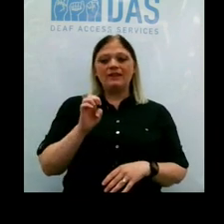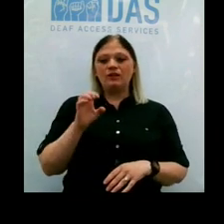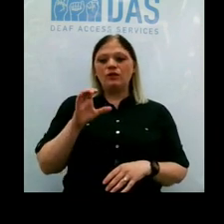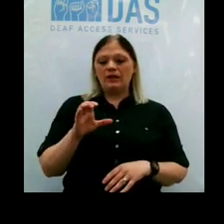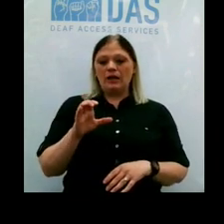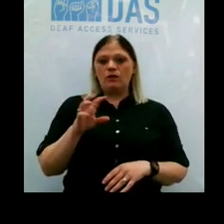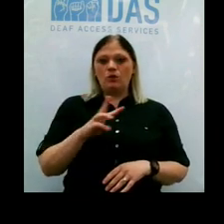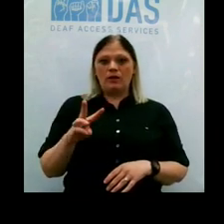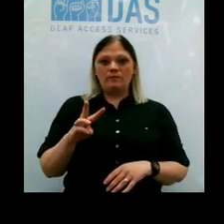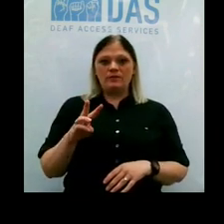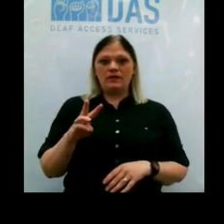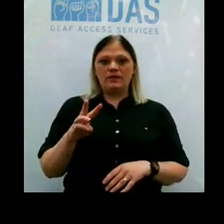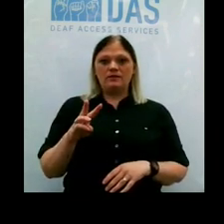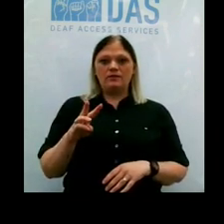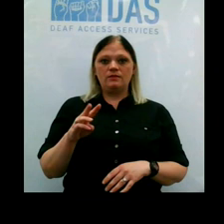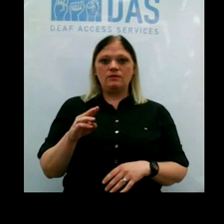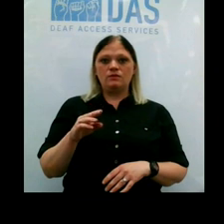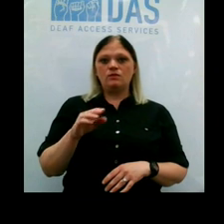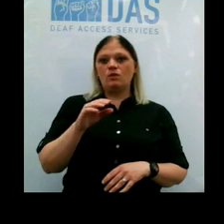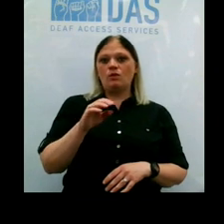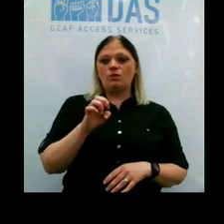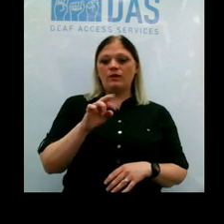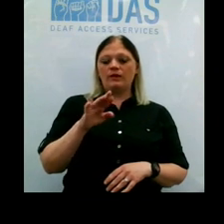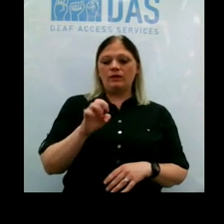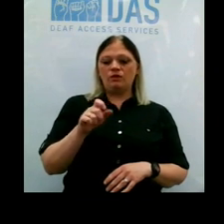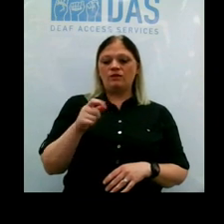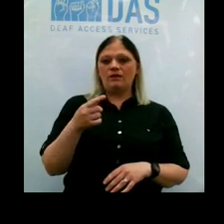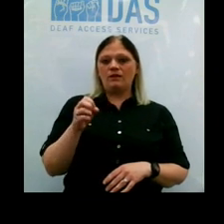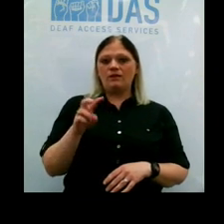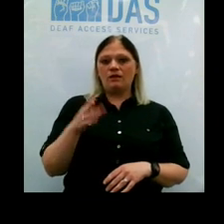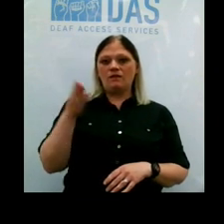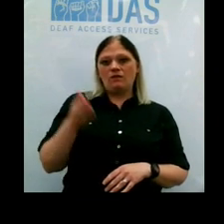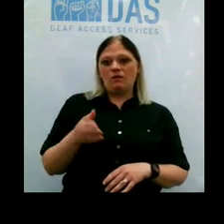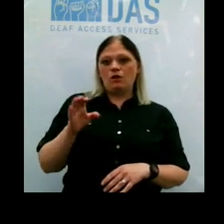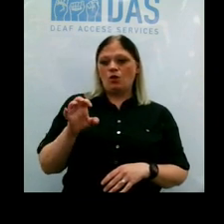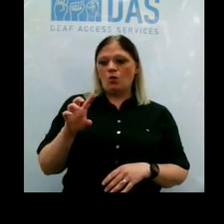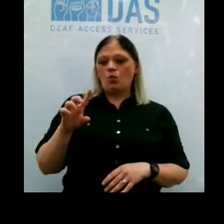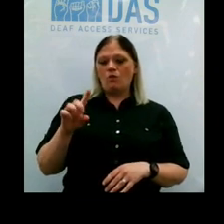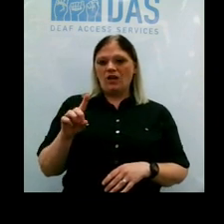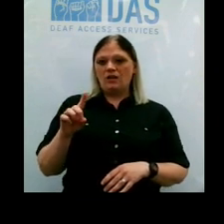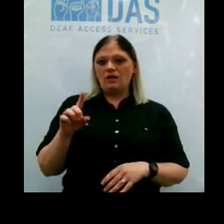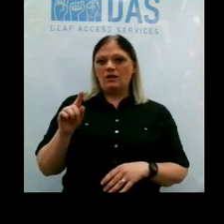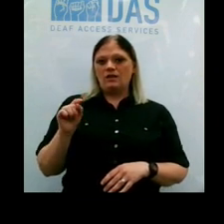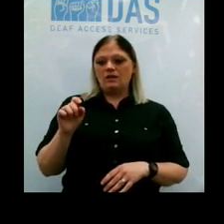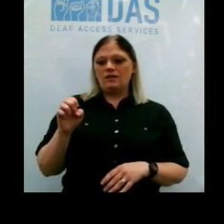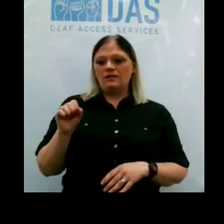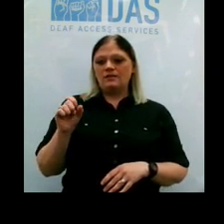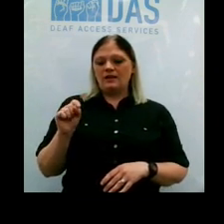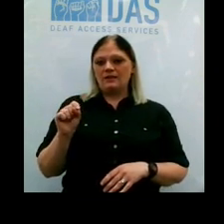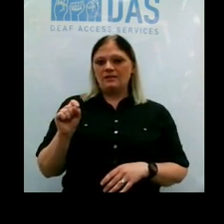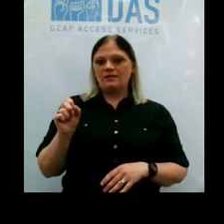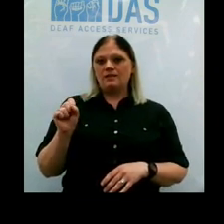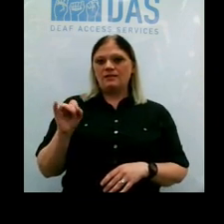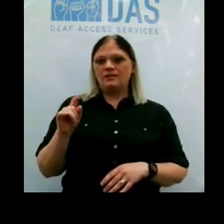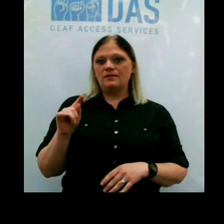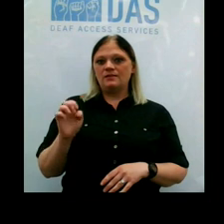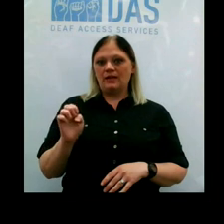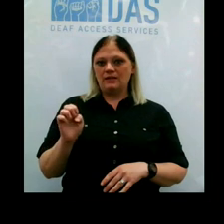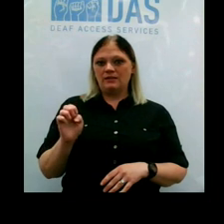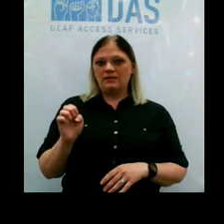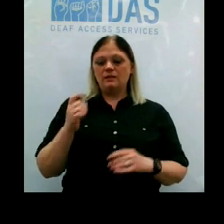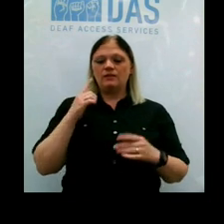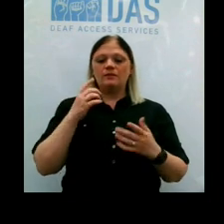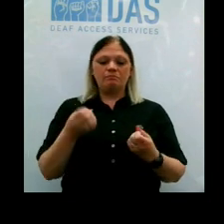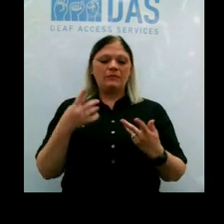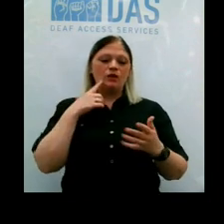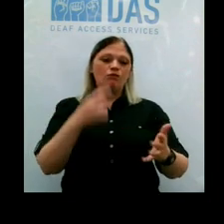it's erie.gov slash COVID test sites, because you're looking for a COVID test site. So, you know, many of these sites do require an